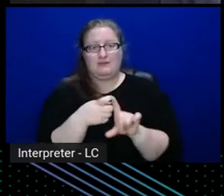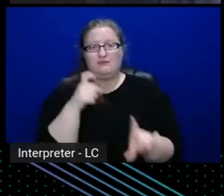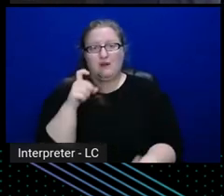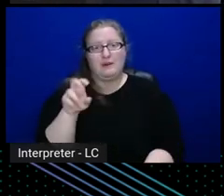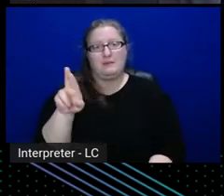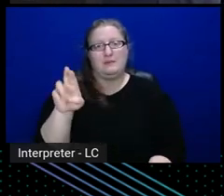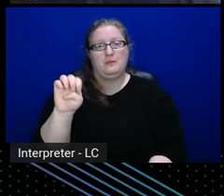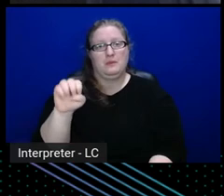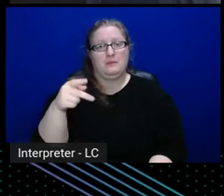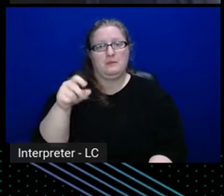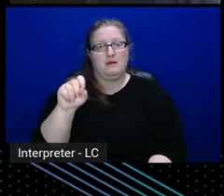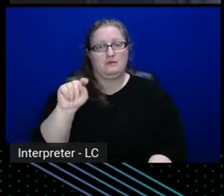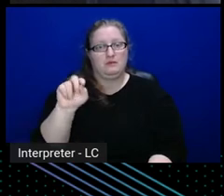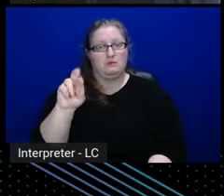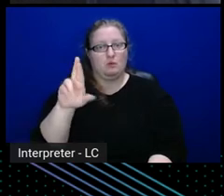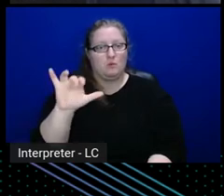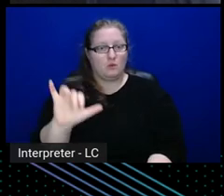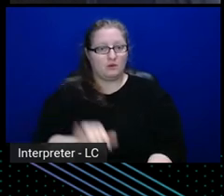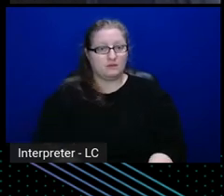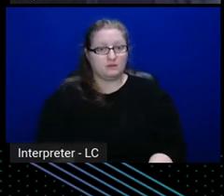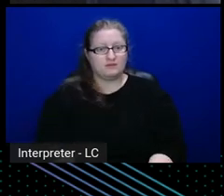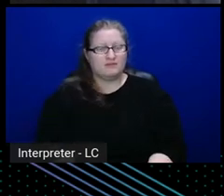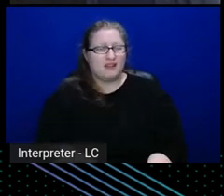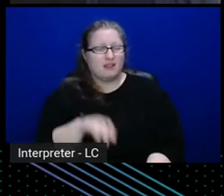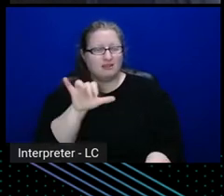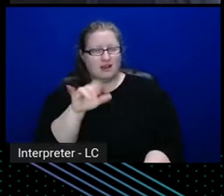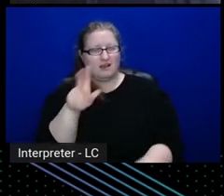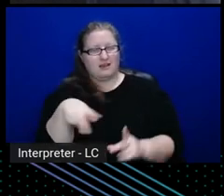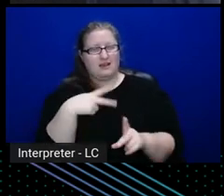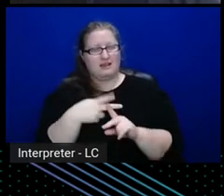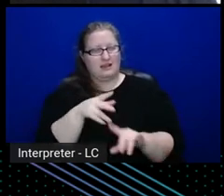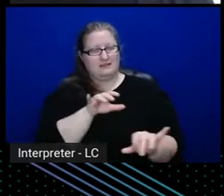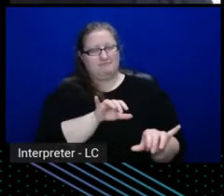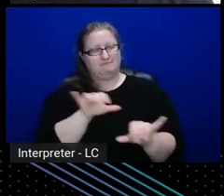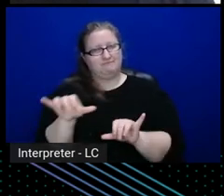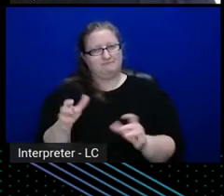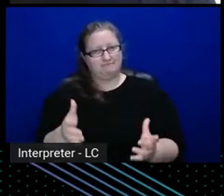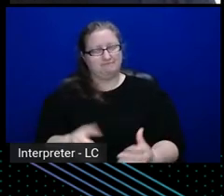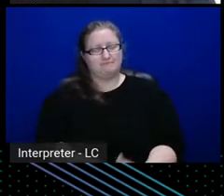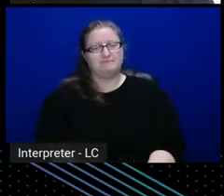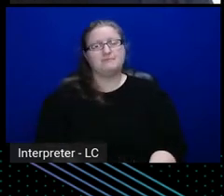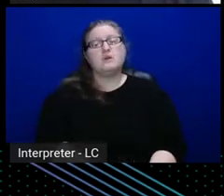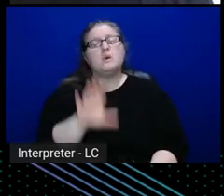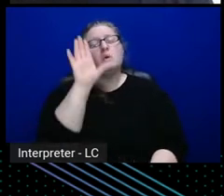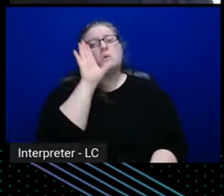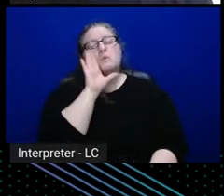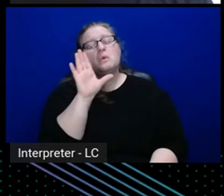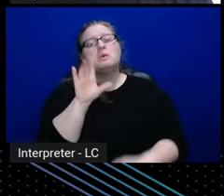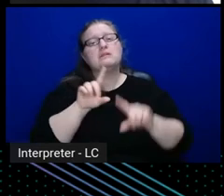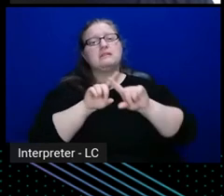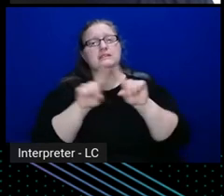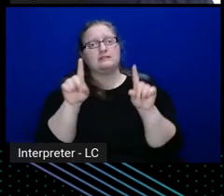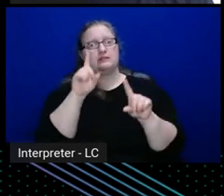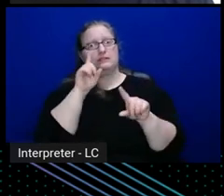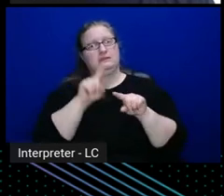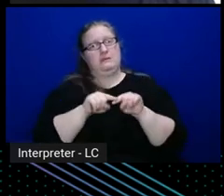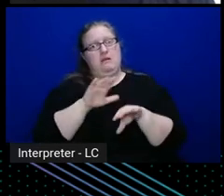things like this, um, and that is, it will be different on different use cases,